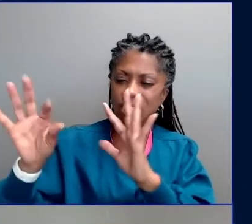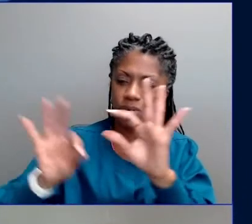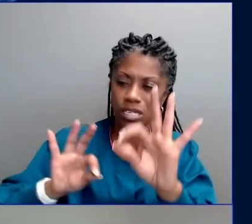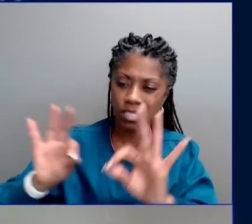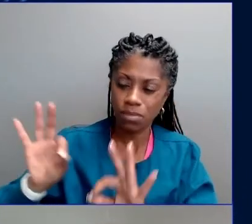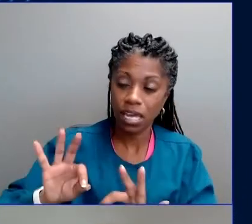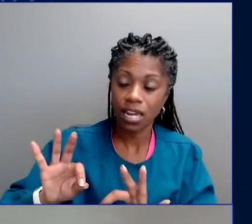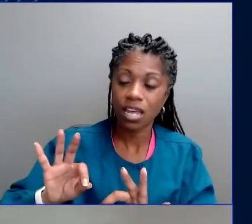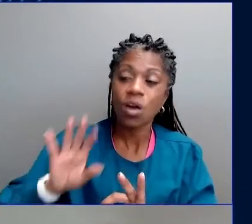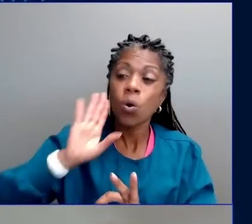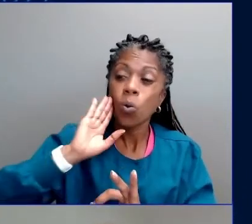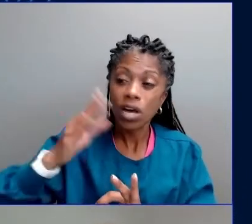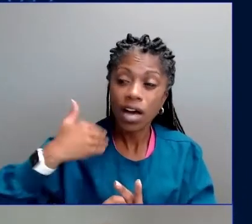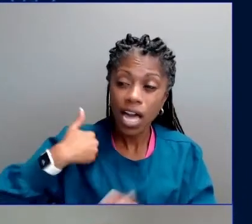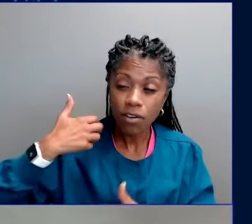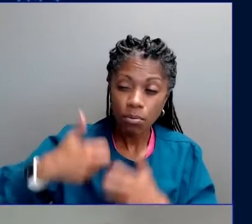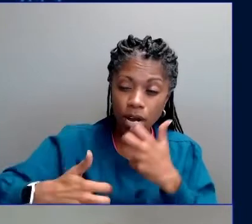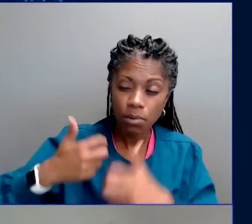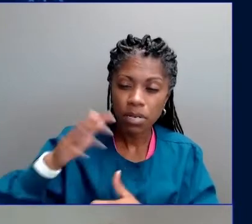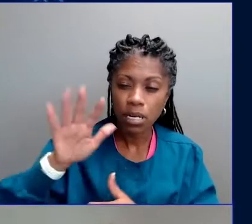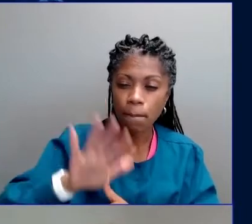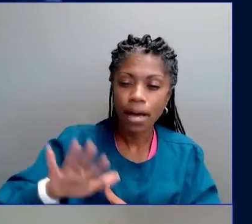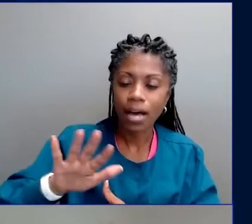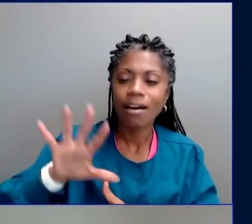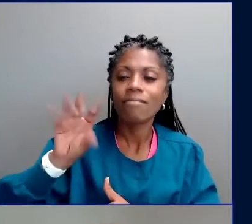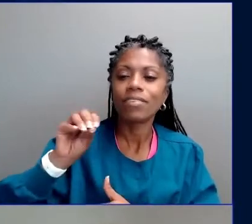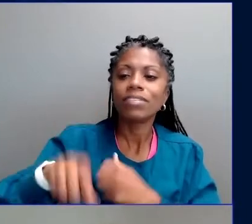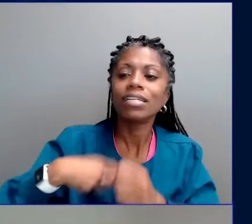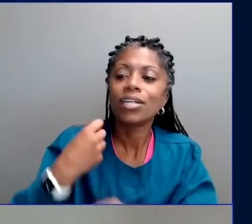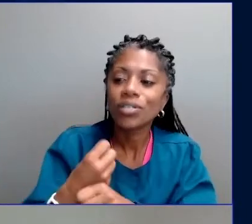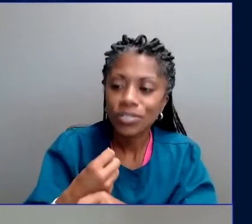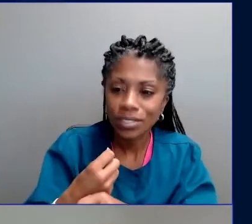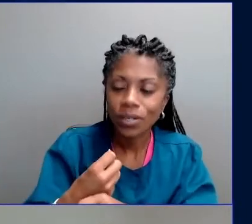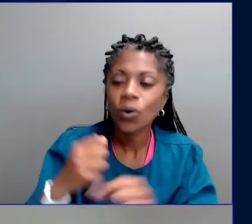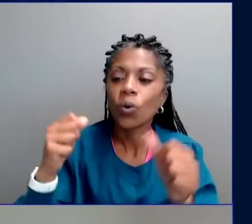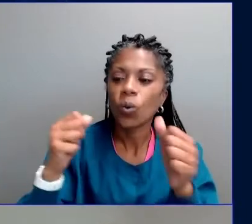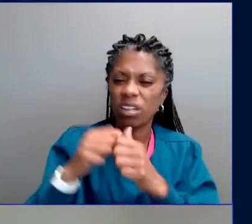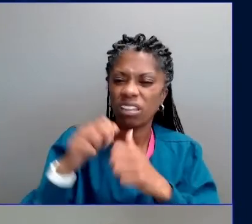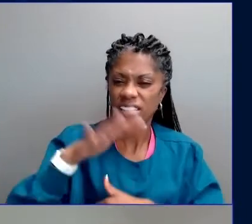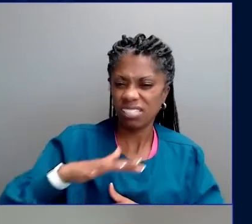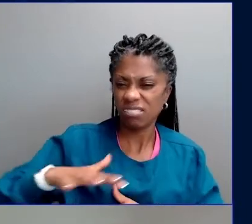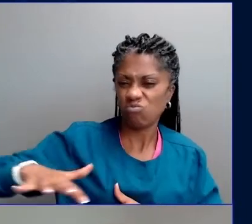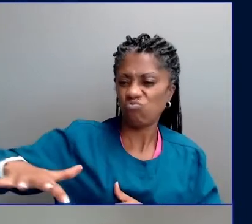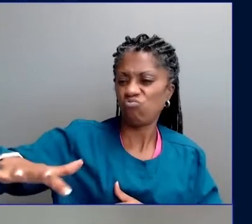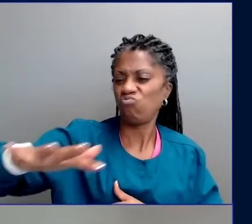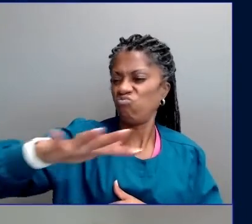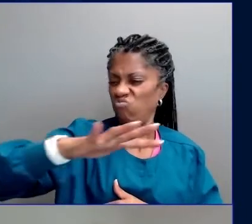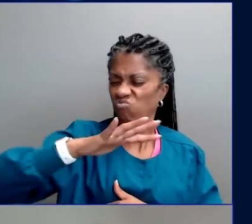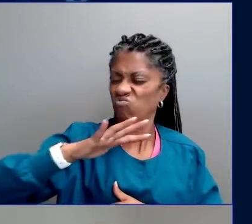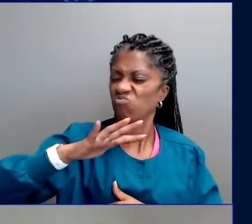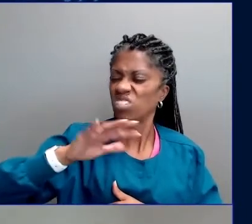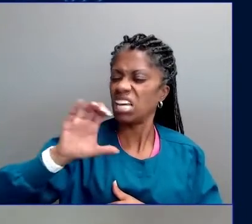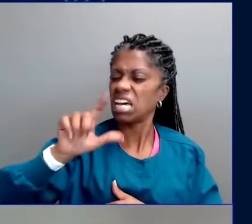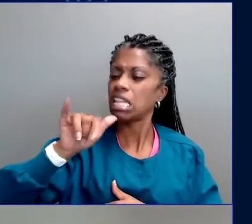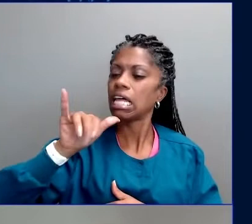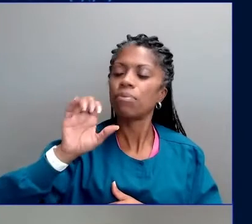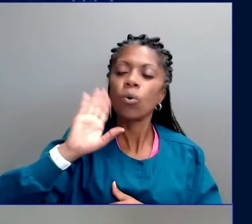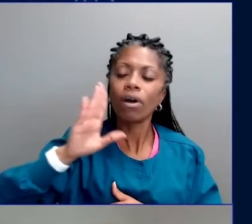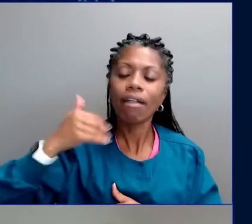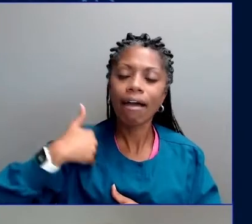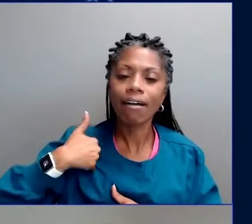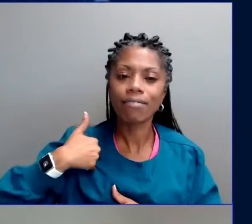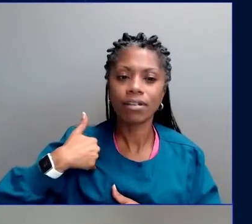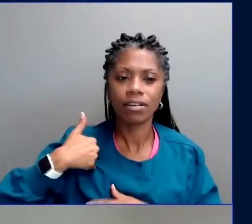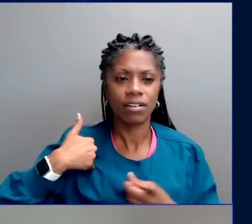so long, why are we not treating this like the crisis it is? These reasons have nothing to do with more